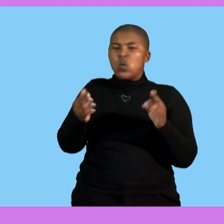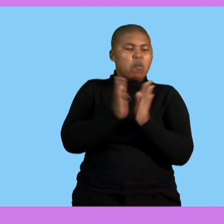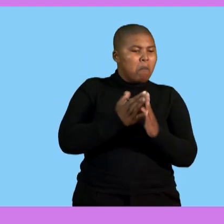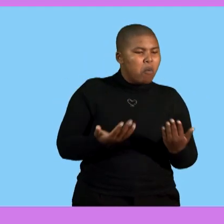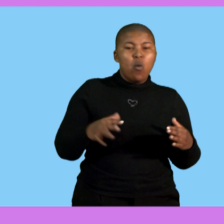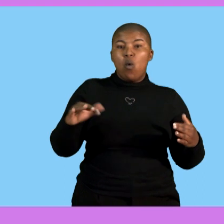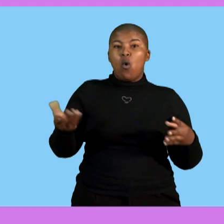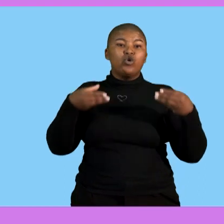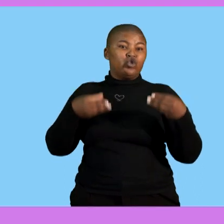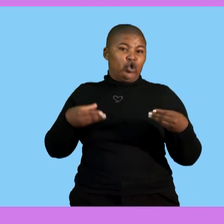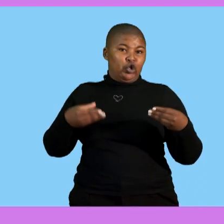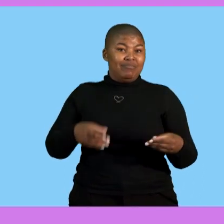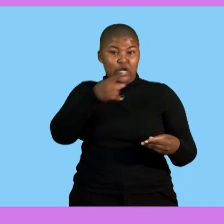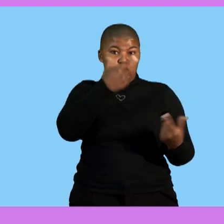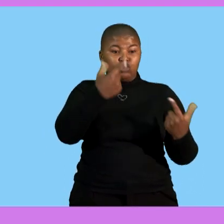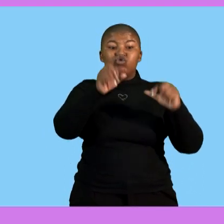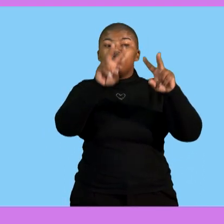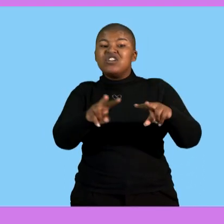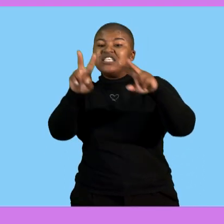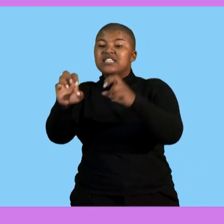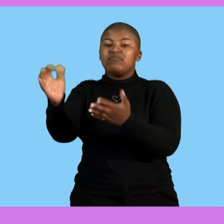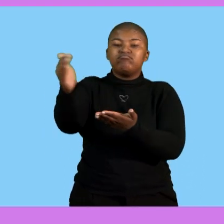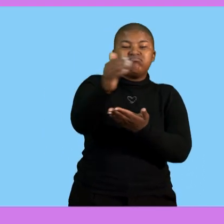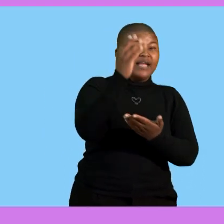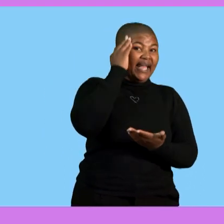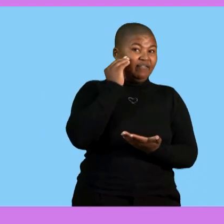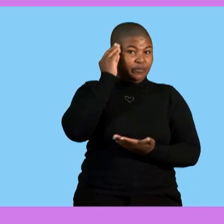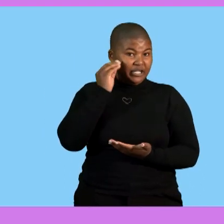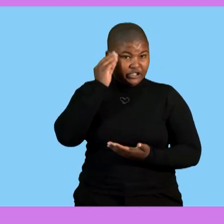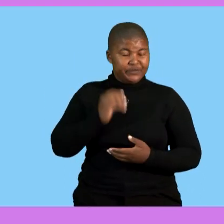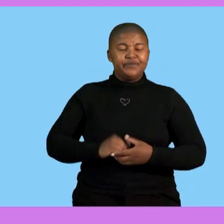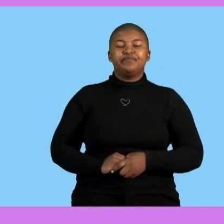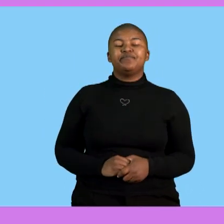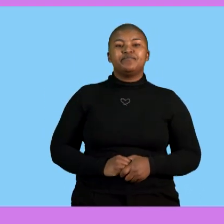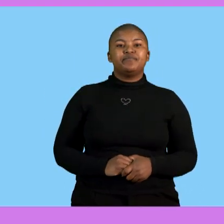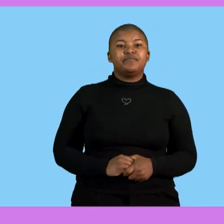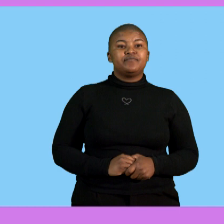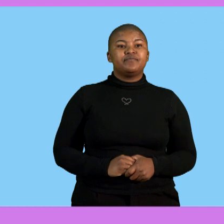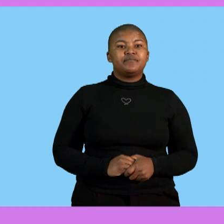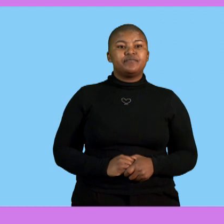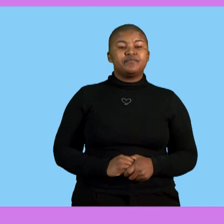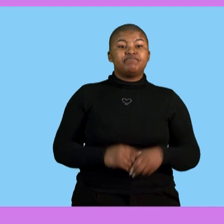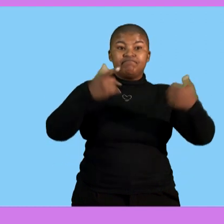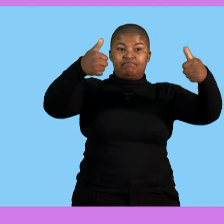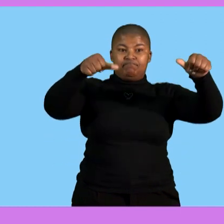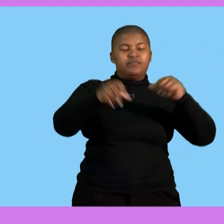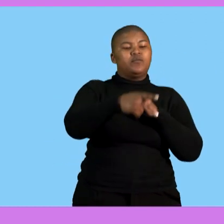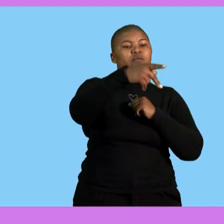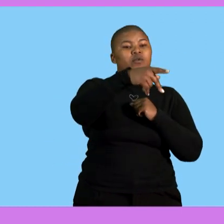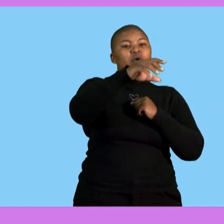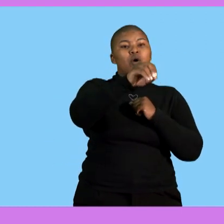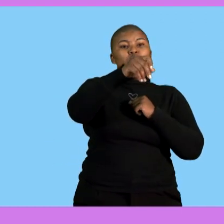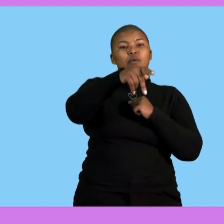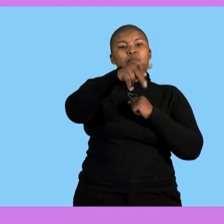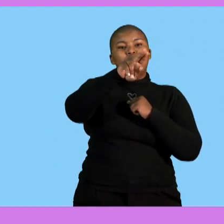will be the instrument that will help you to collect your information or data. Then we will look at the population.